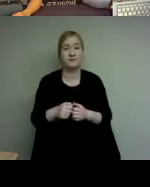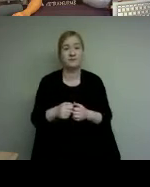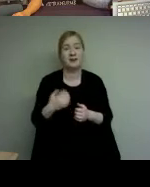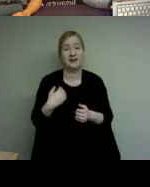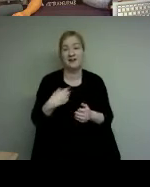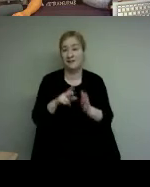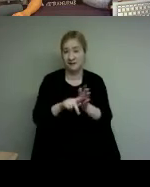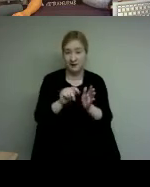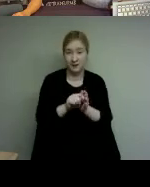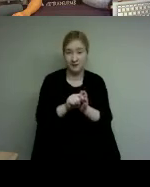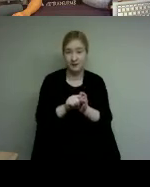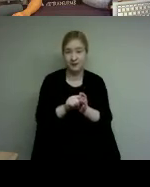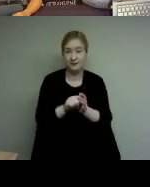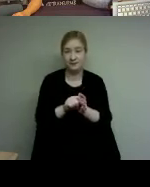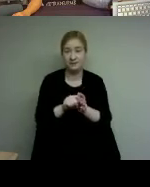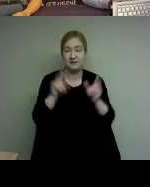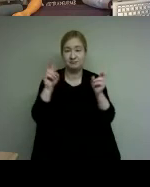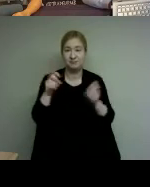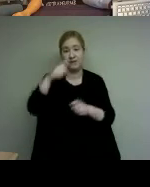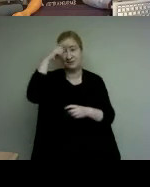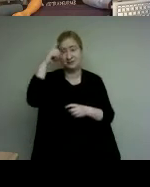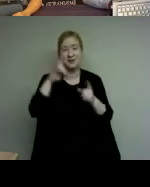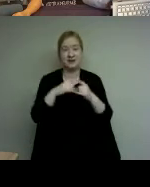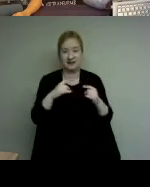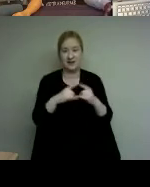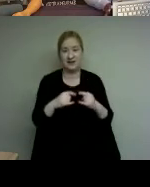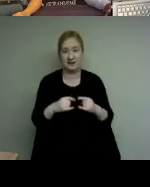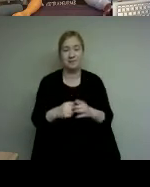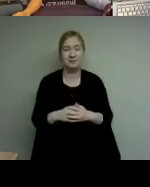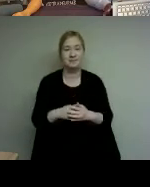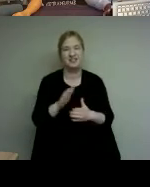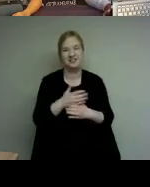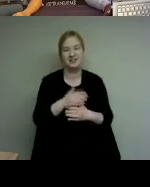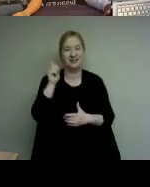that we did last summer and that link will be shared at the end of this presentation as well